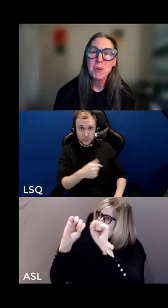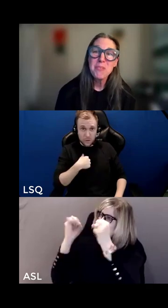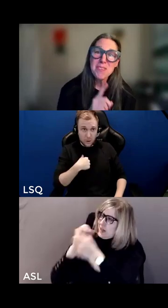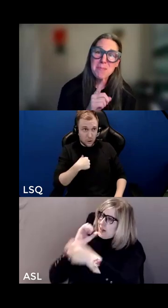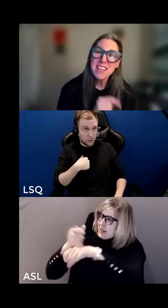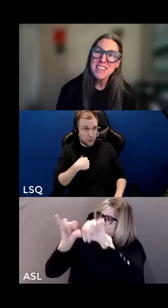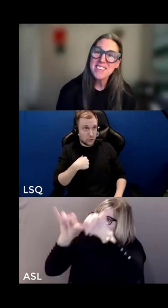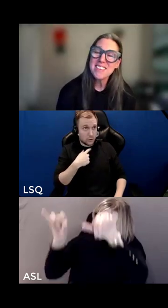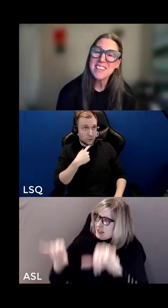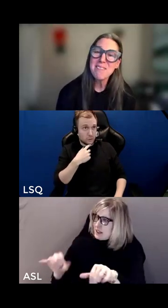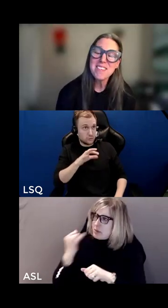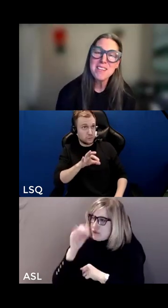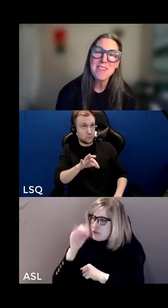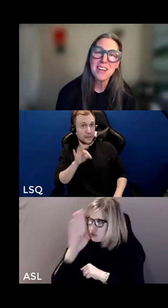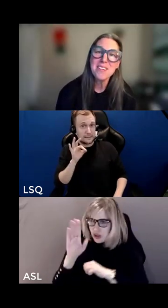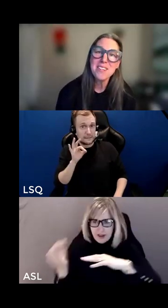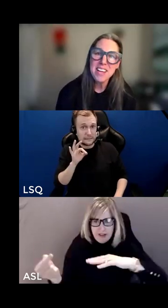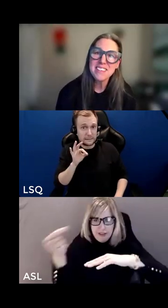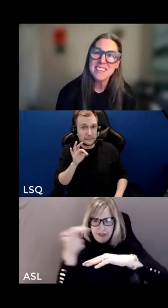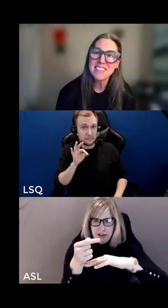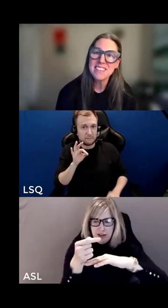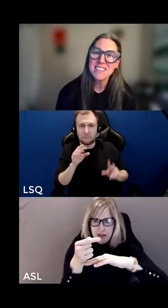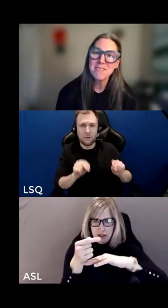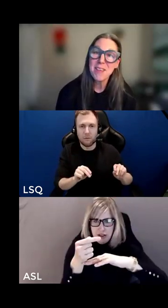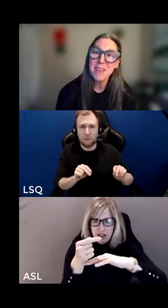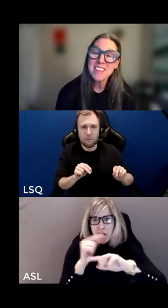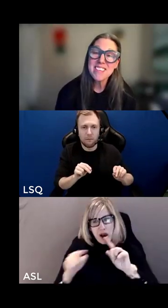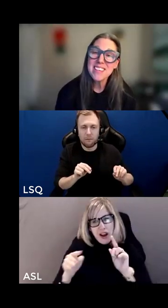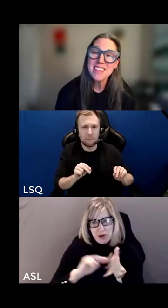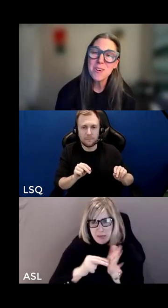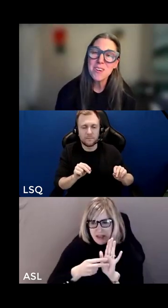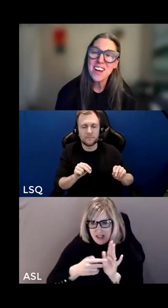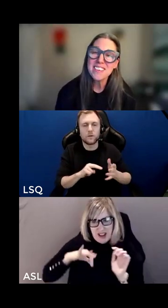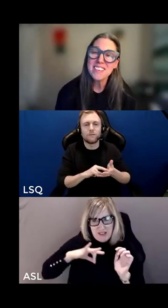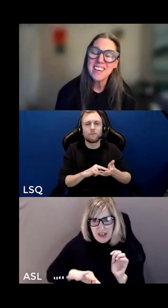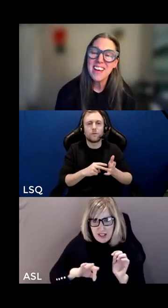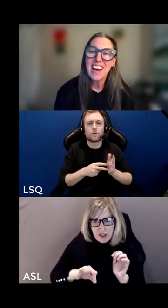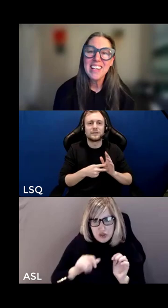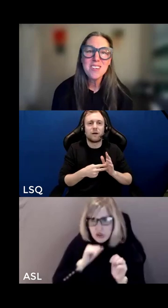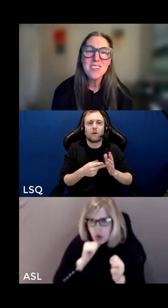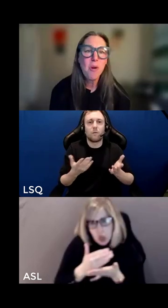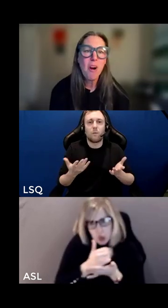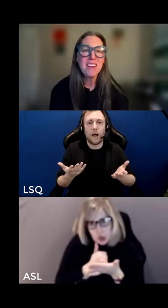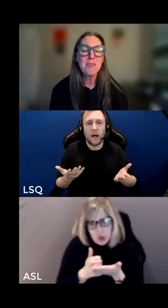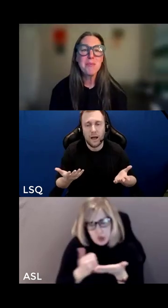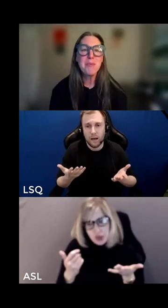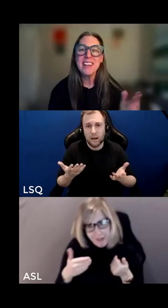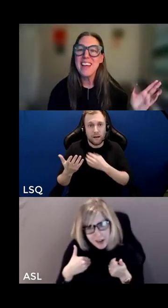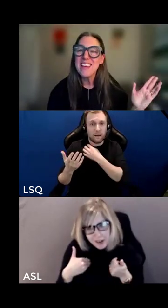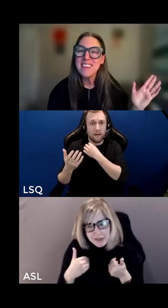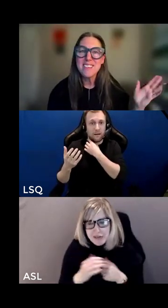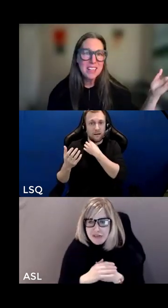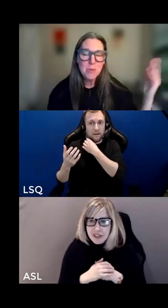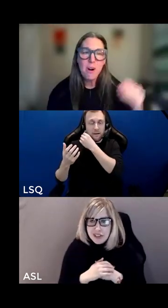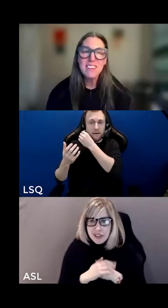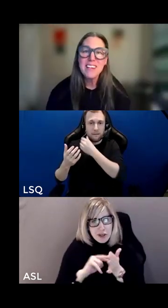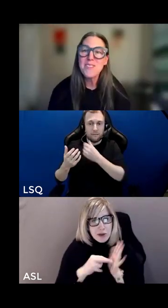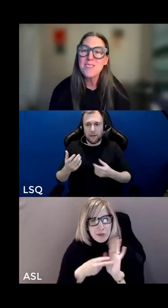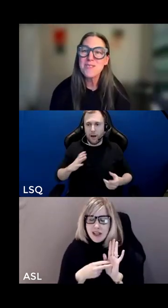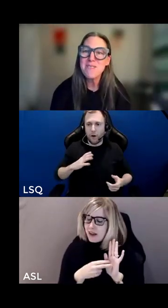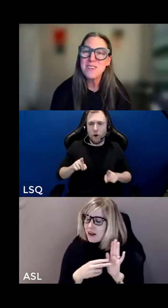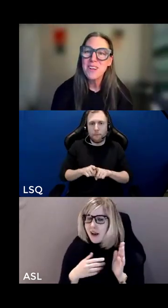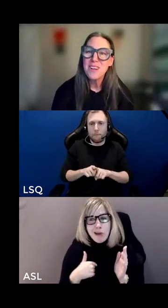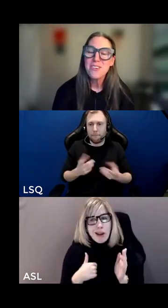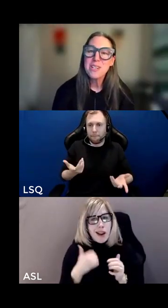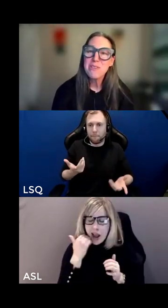but what this means is that i receive unearned advantage whether i see it or not i get to walk through my days i get to walk